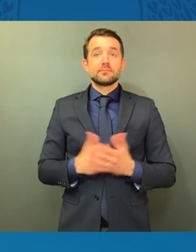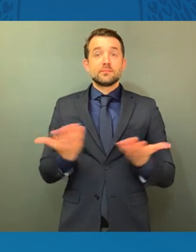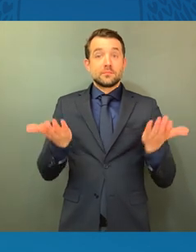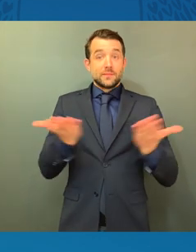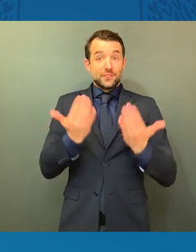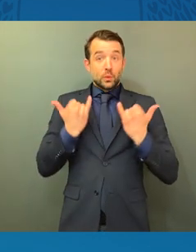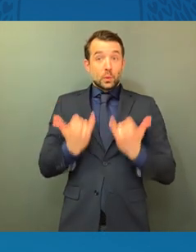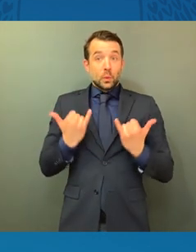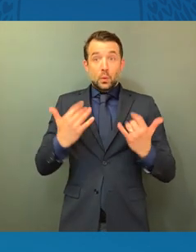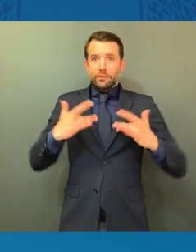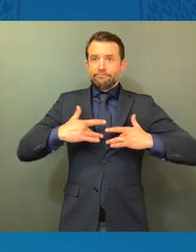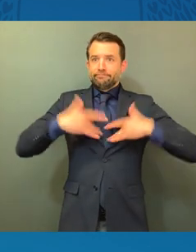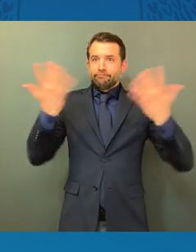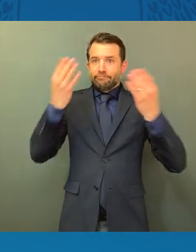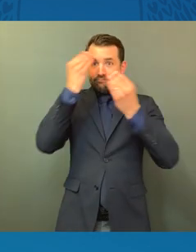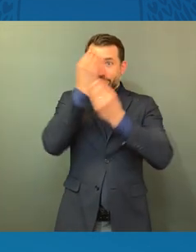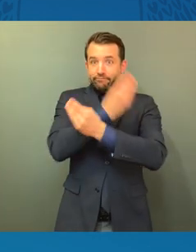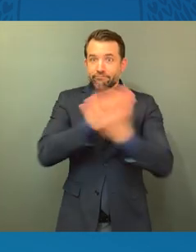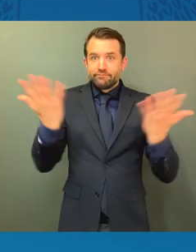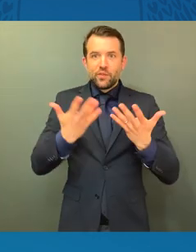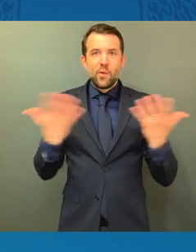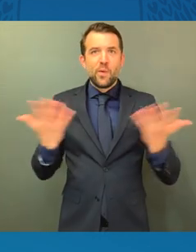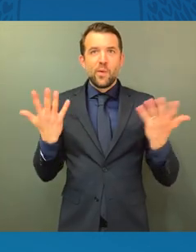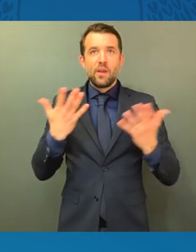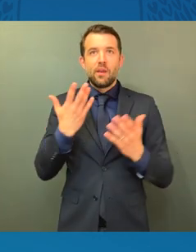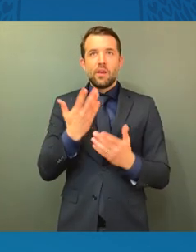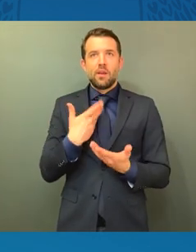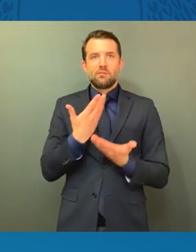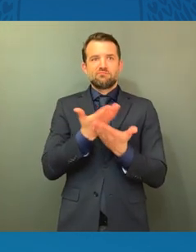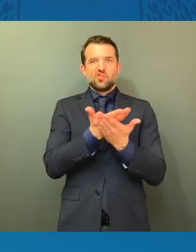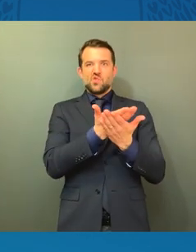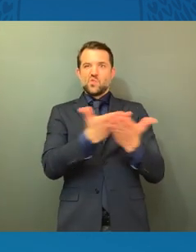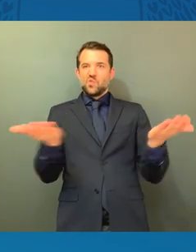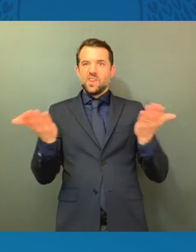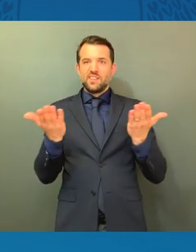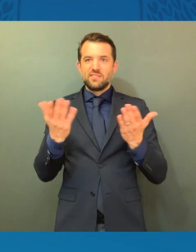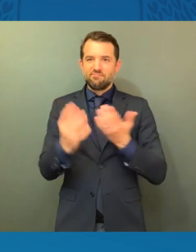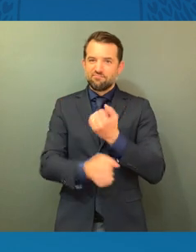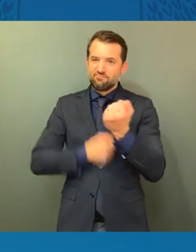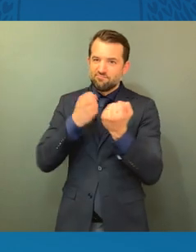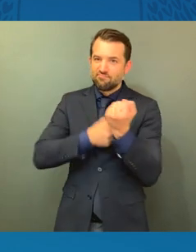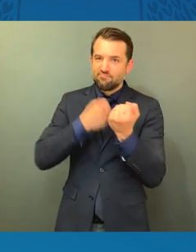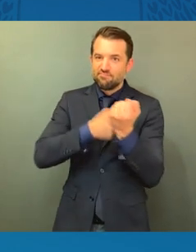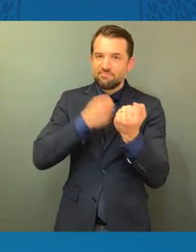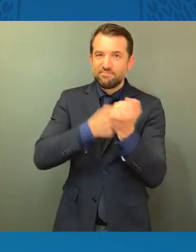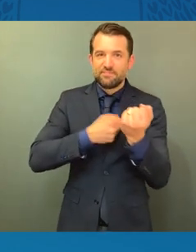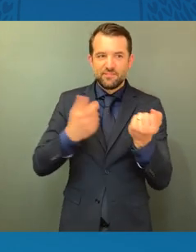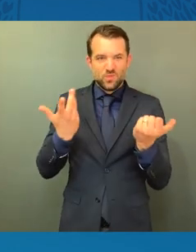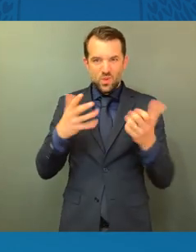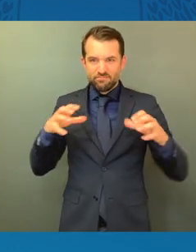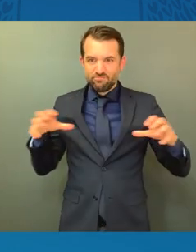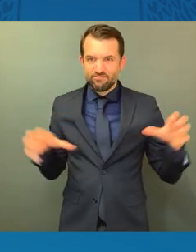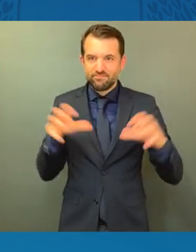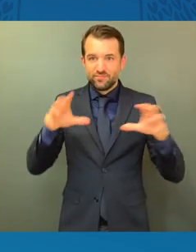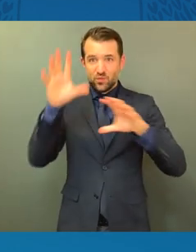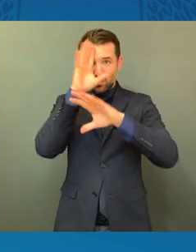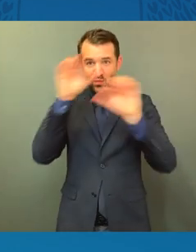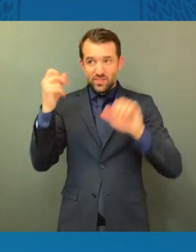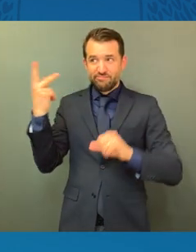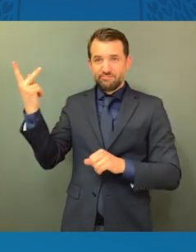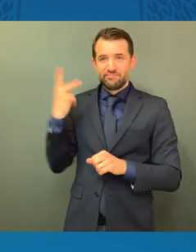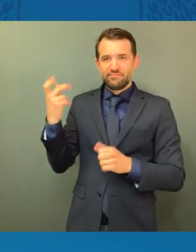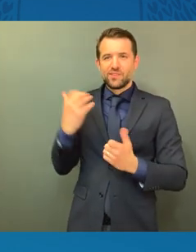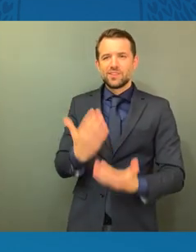were it not for your longstanding advocacy. And the President and I are deeply grateful for all you have done